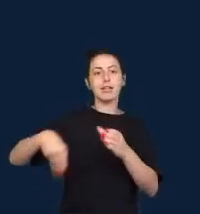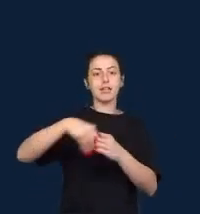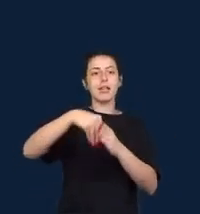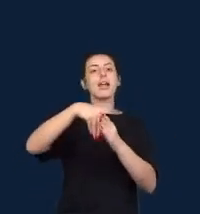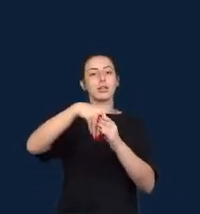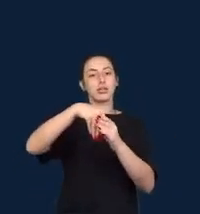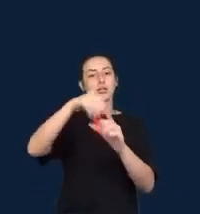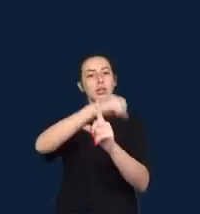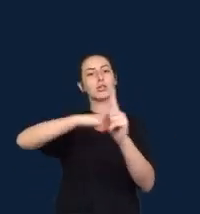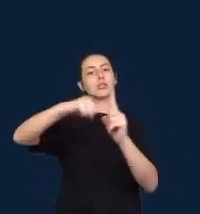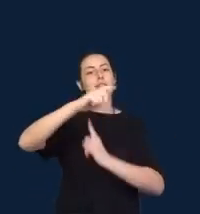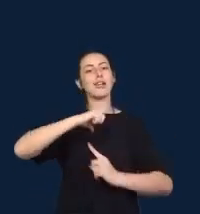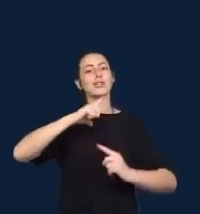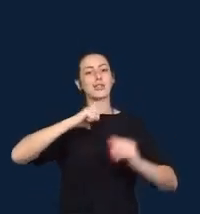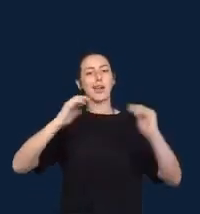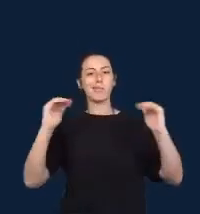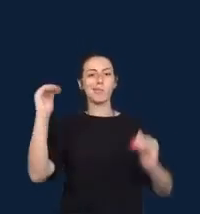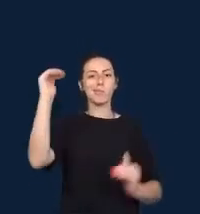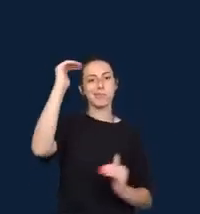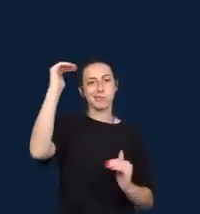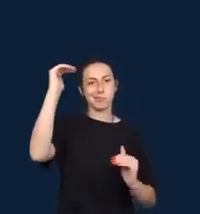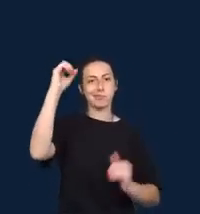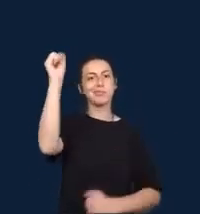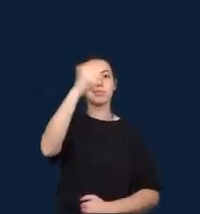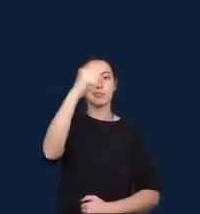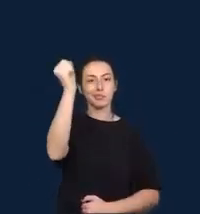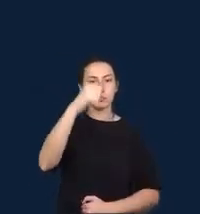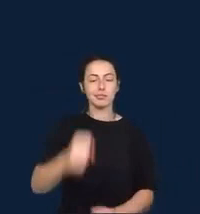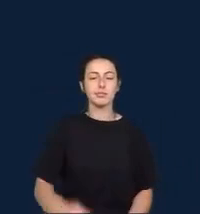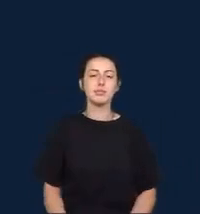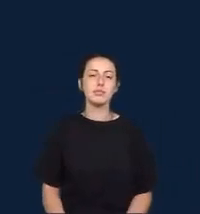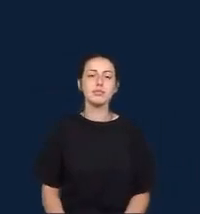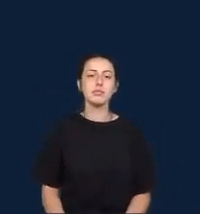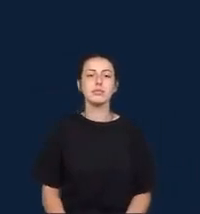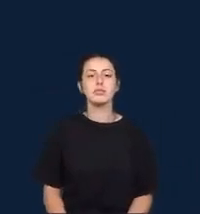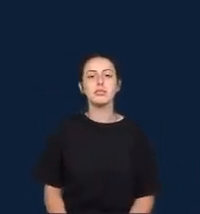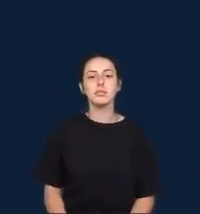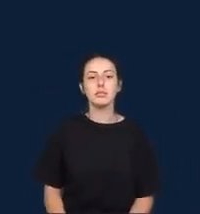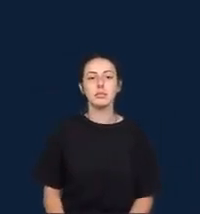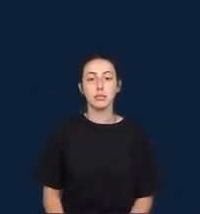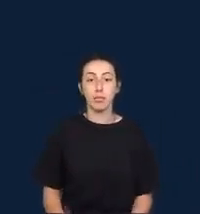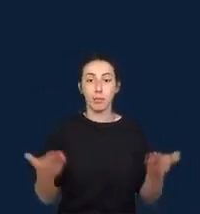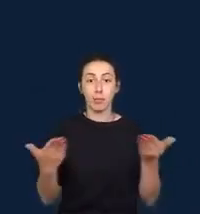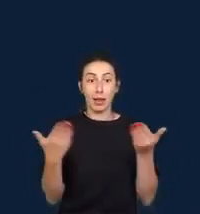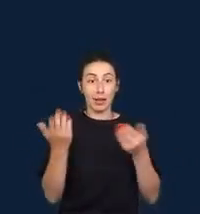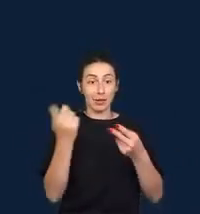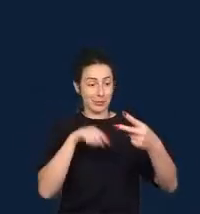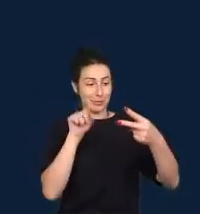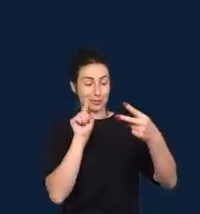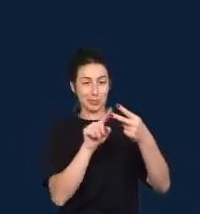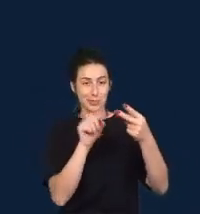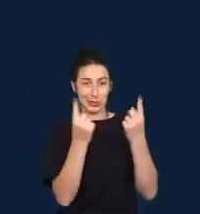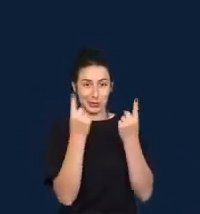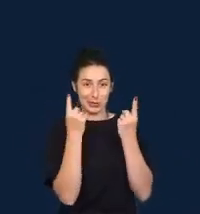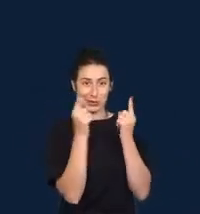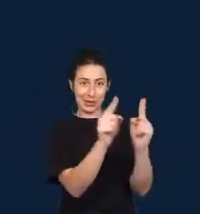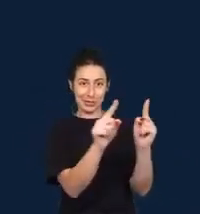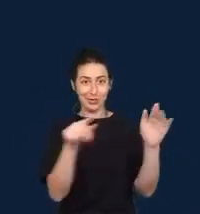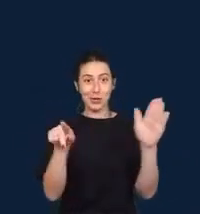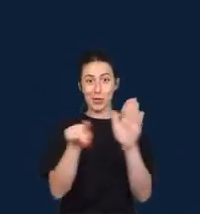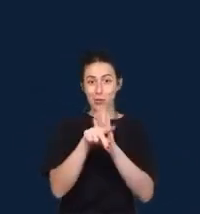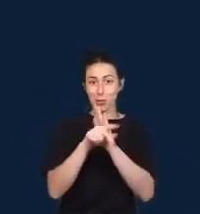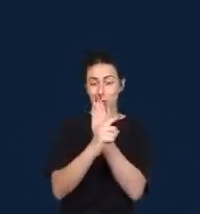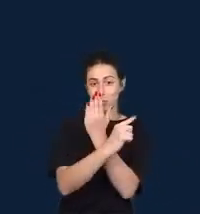So moving on, the second challenge that the authors of this book raised has to do with